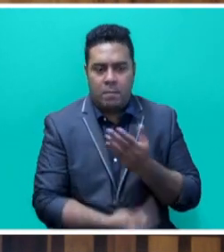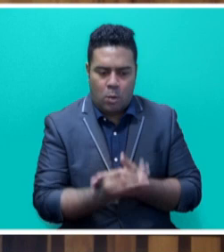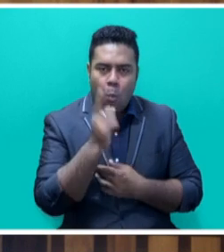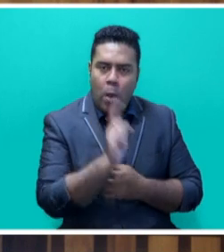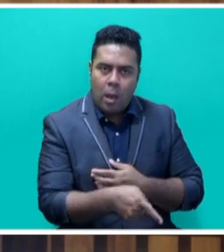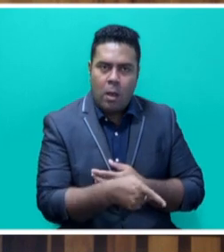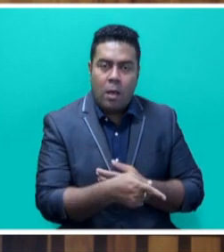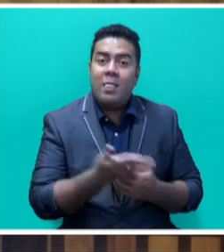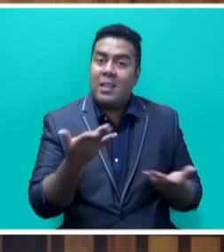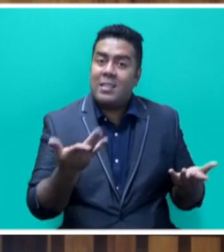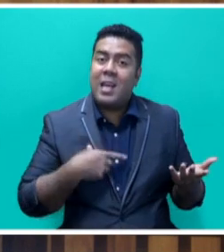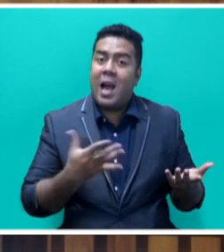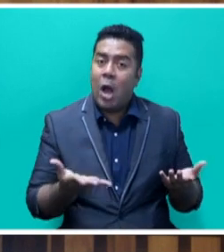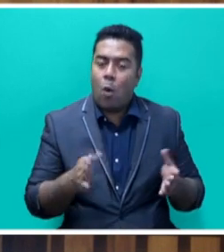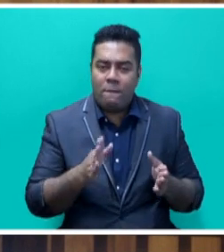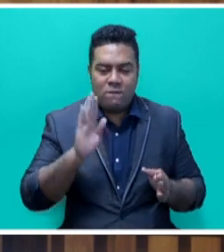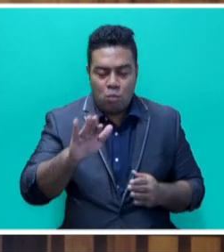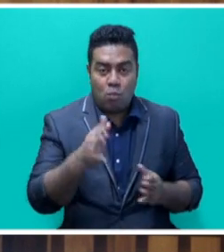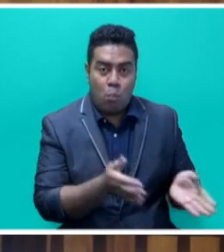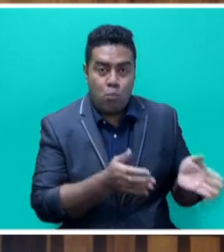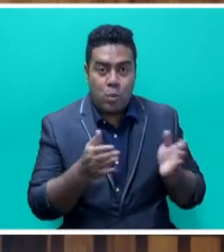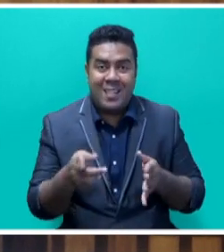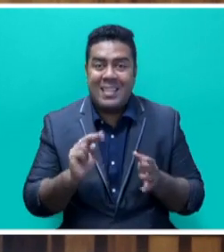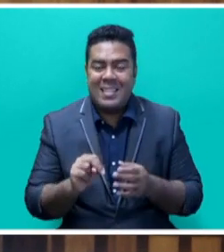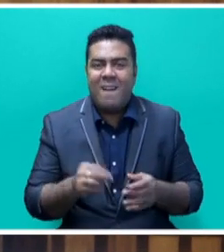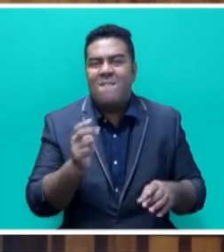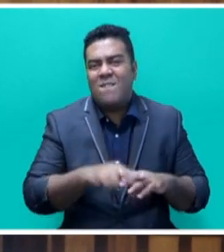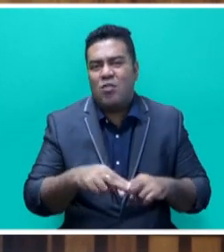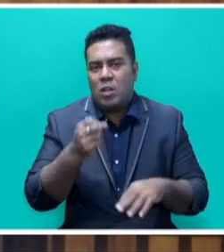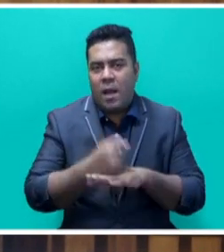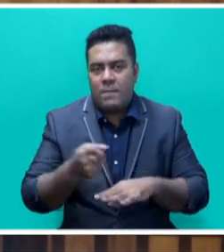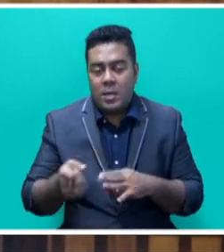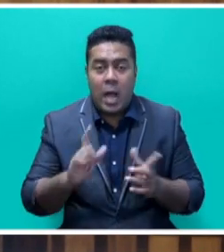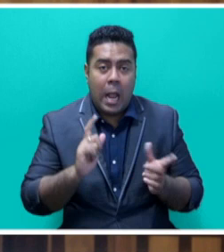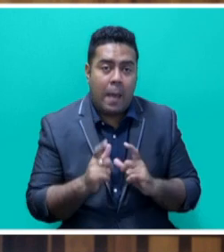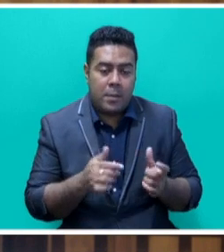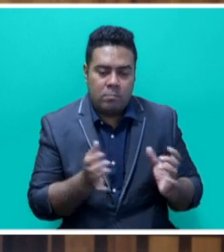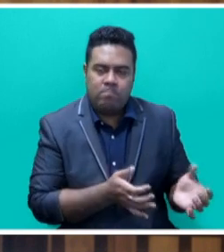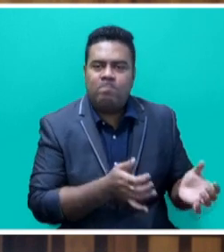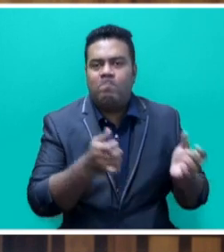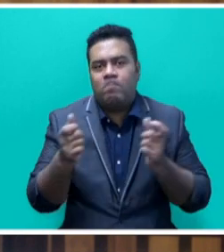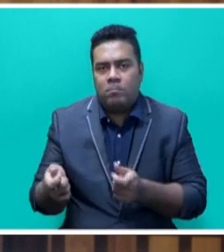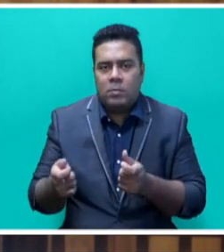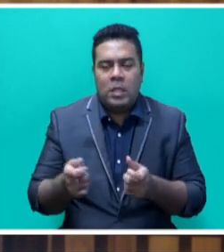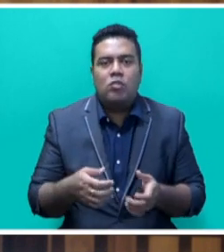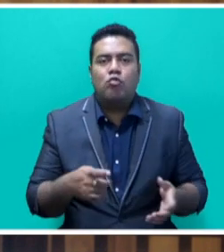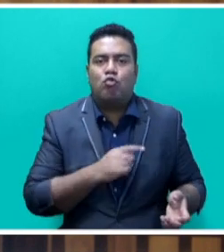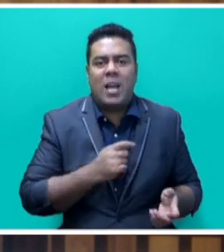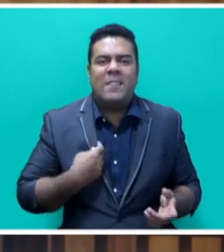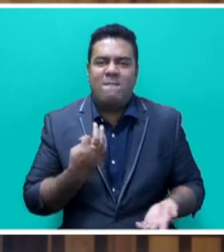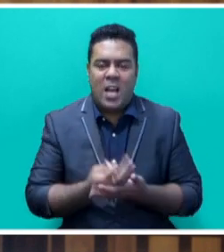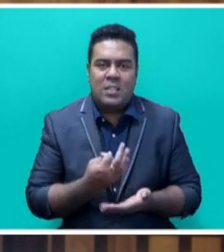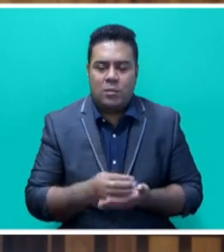address these future human mobility needs, the Fijian government has established the Climate Relocation of Communities Trust Fund, which has received an